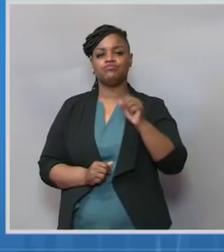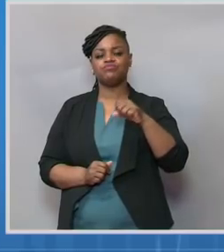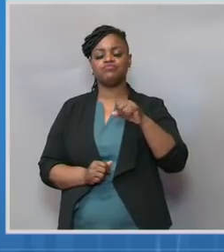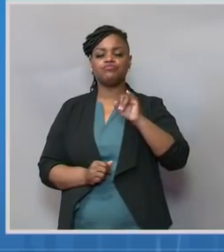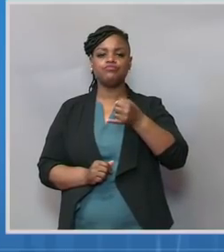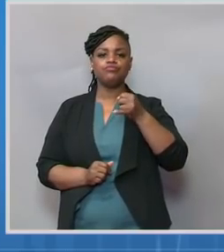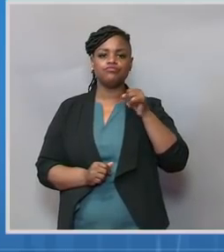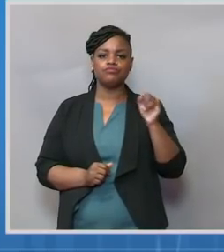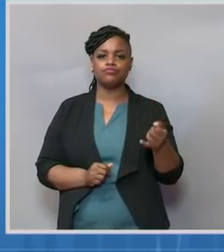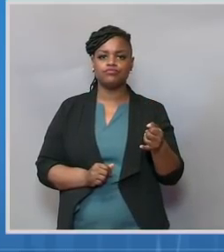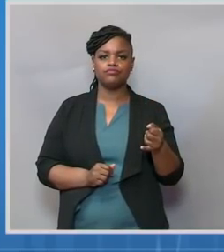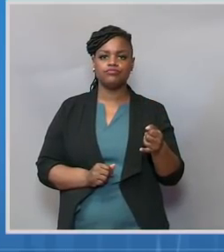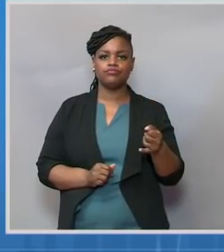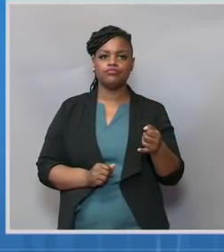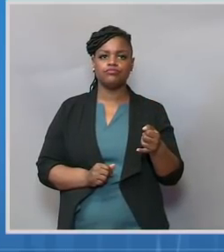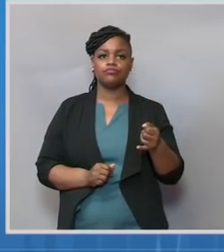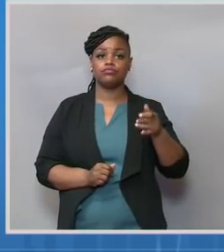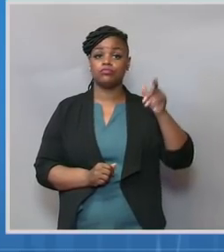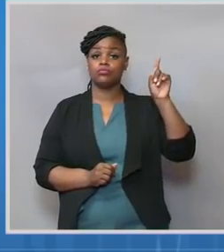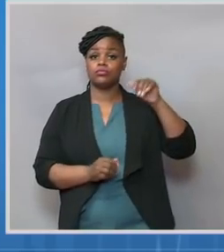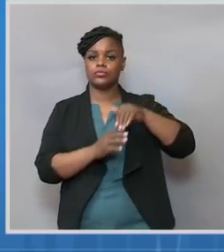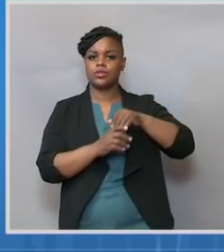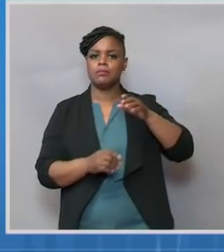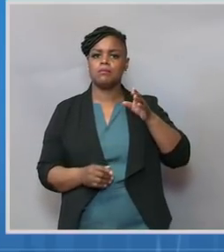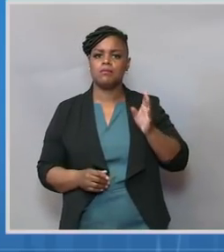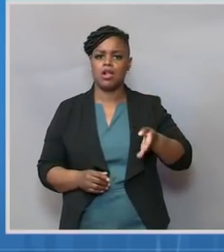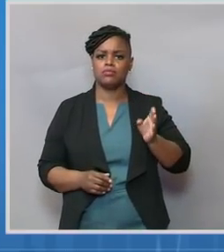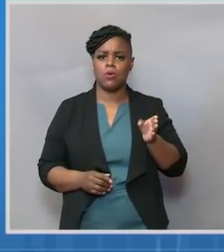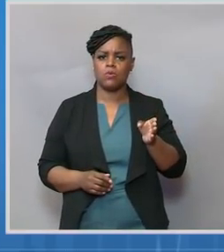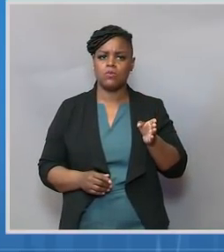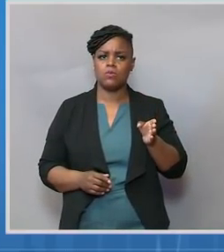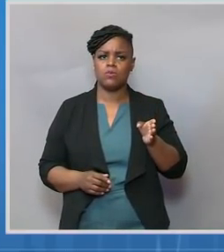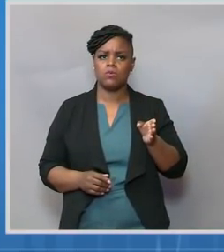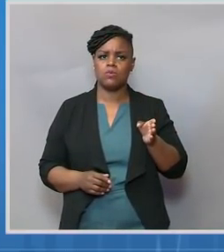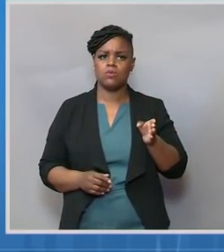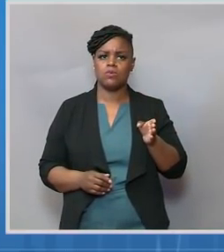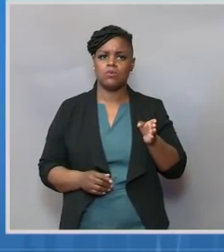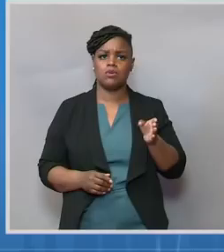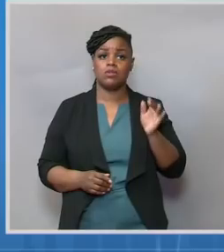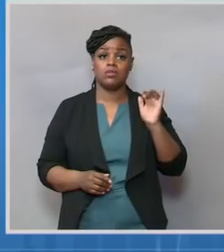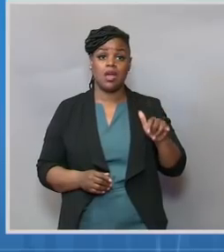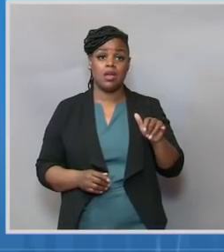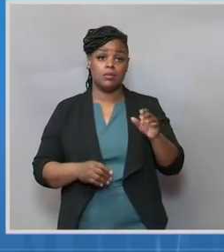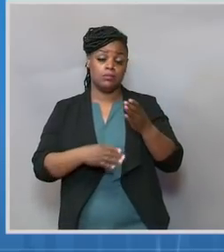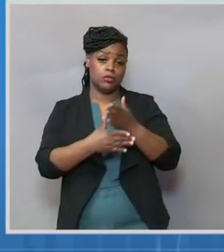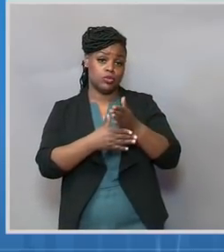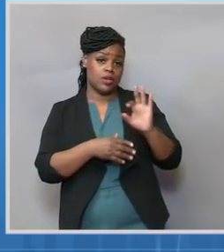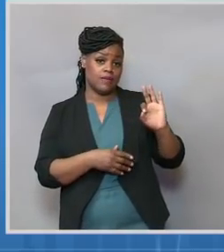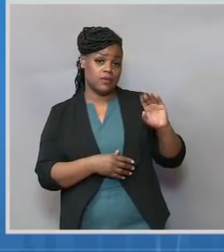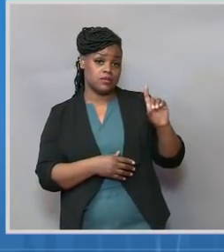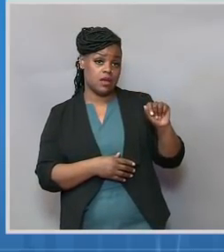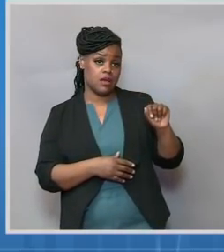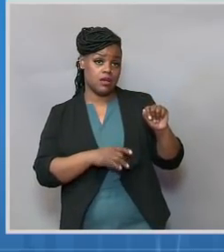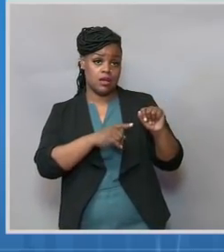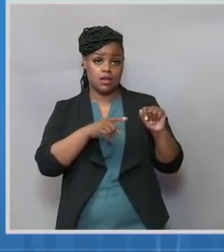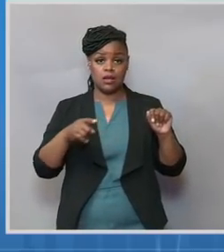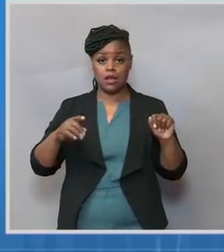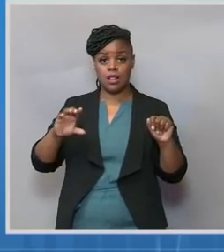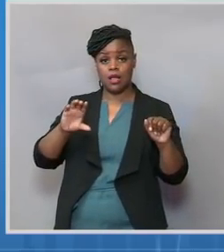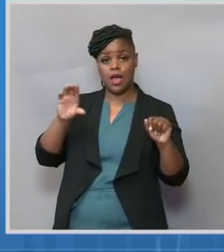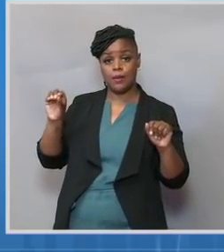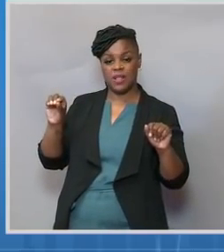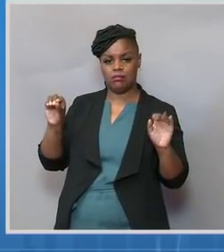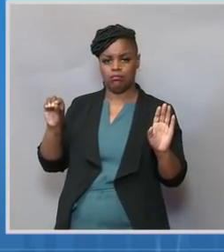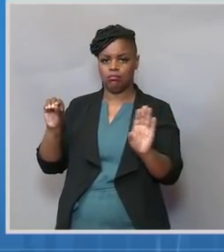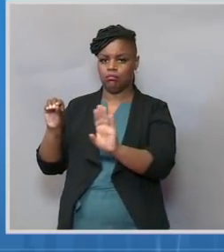talked about, Josh, this is a process between the FDA and the companies. And we expect J&J to work through this